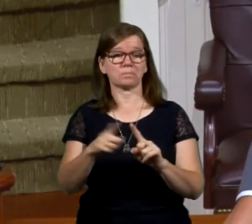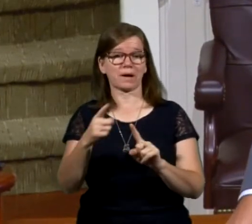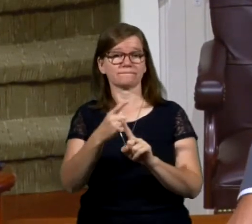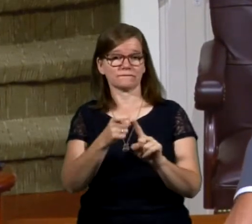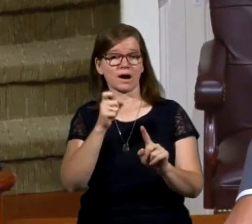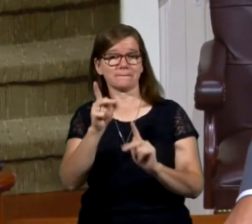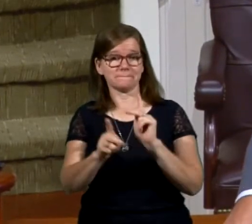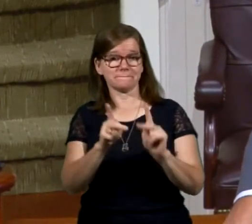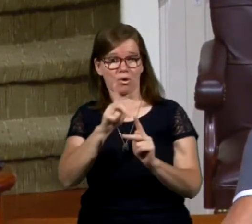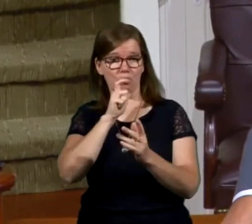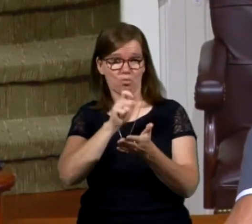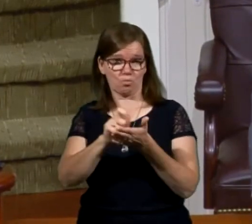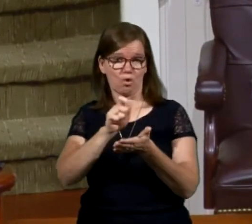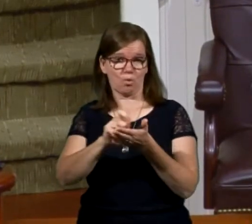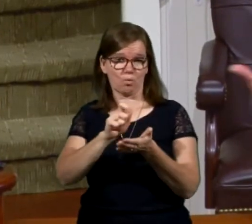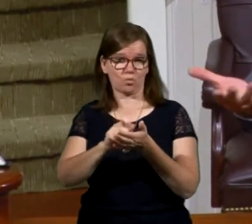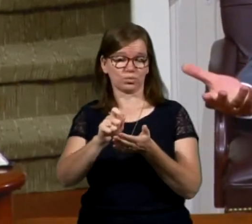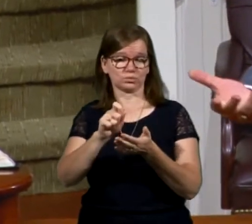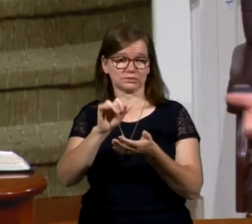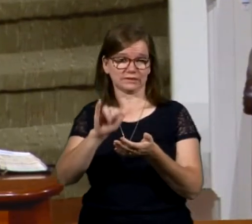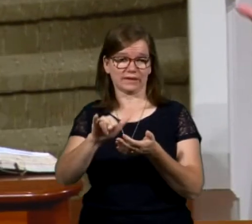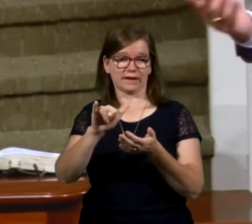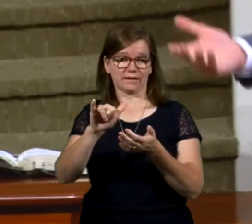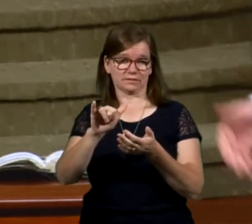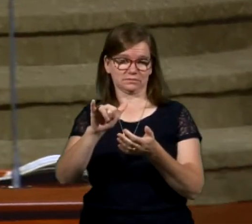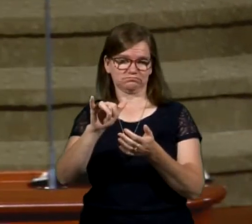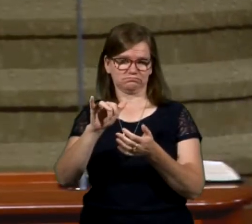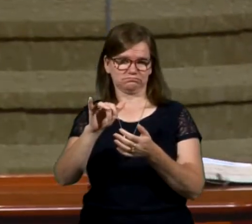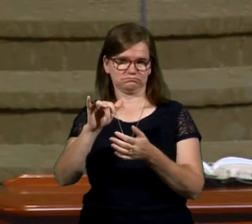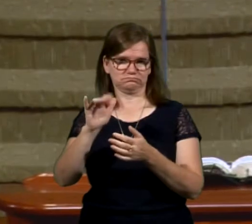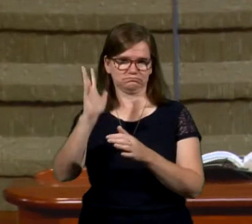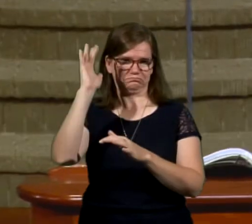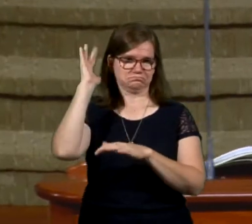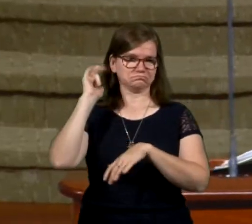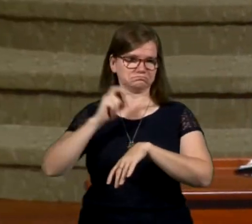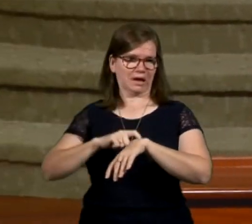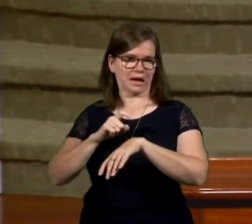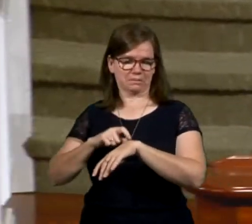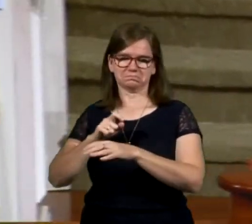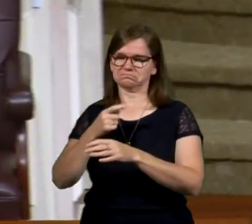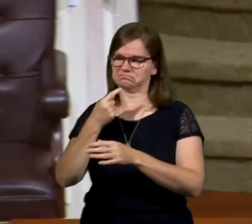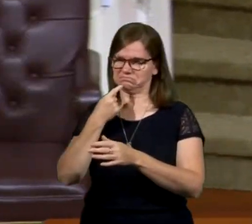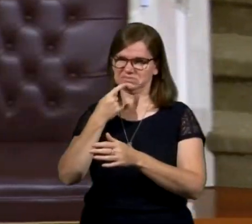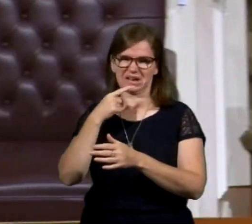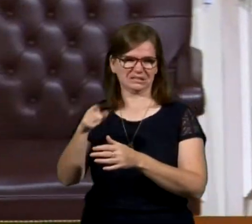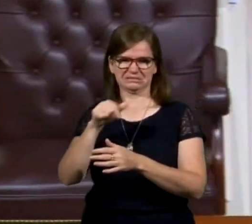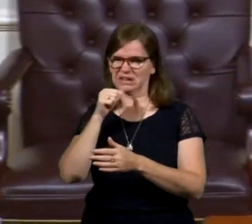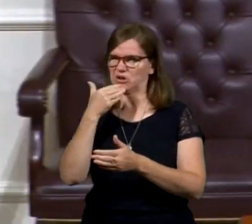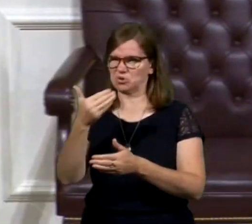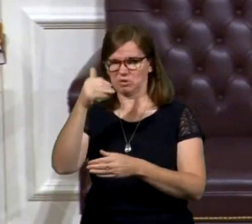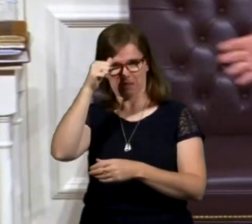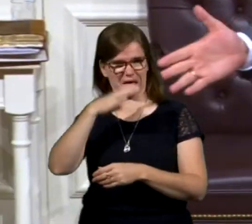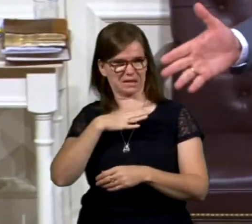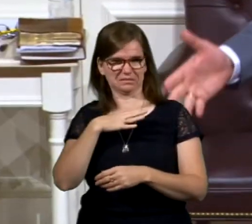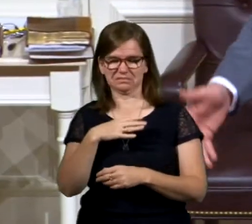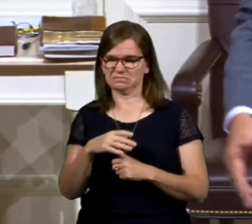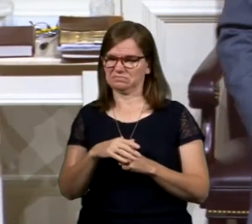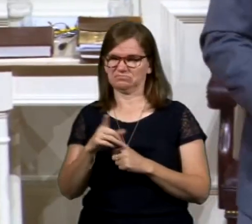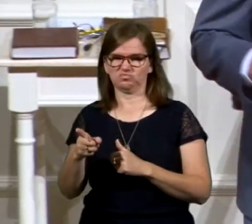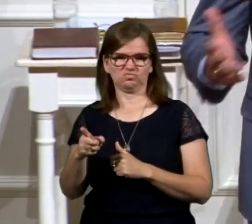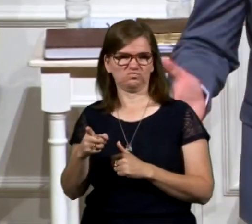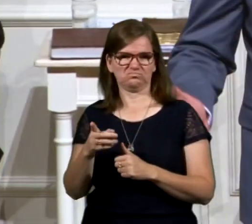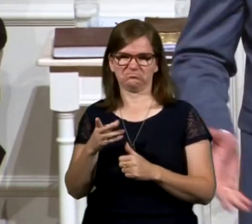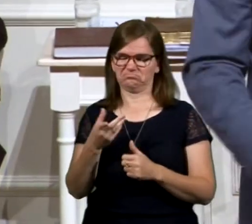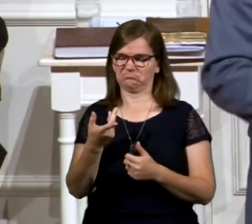who that wrote about him in that first century say that he was not a good man. He was very biased. He was